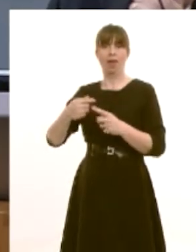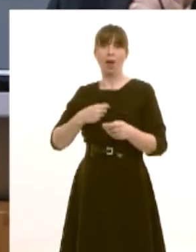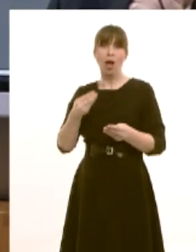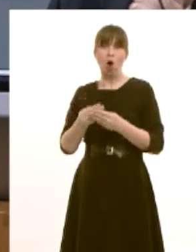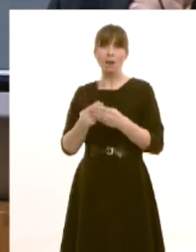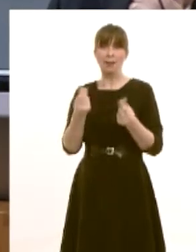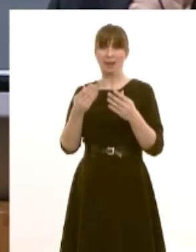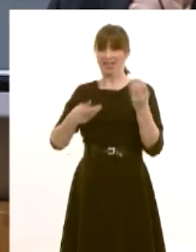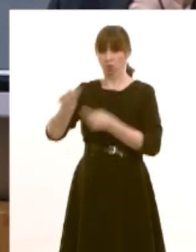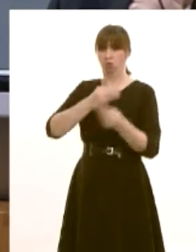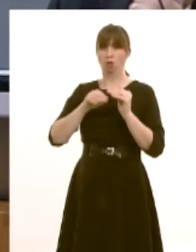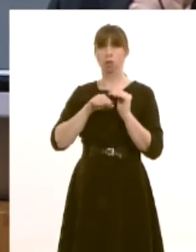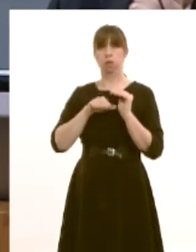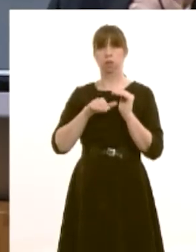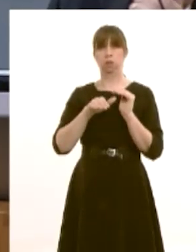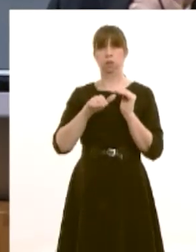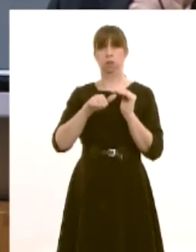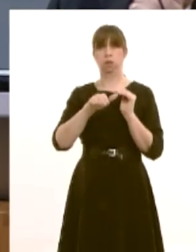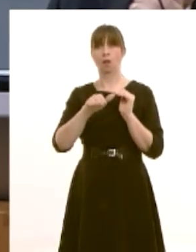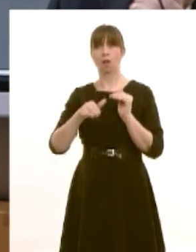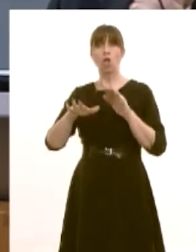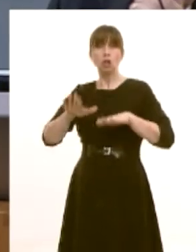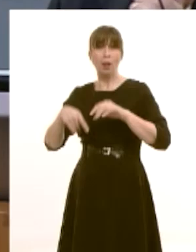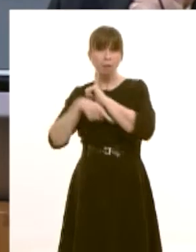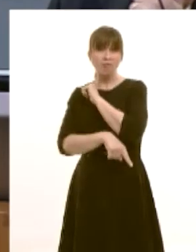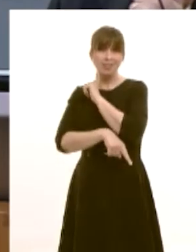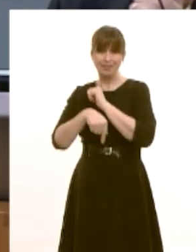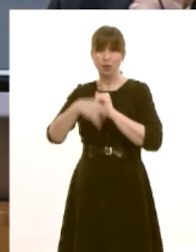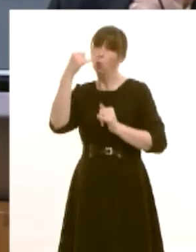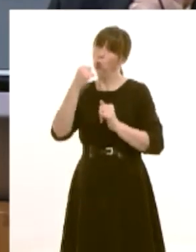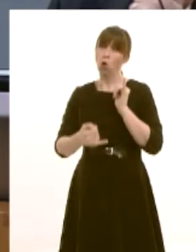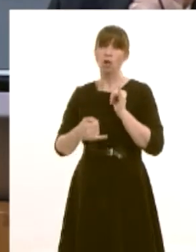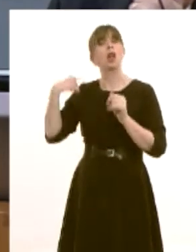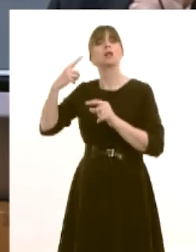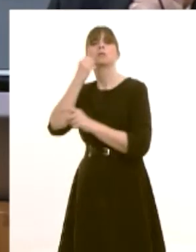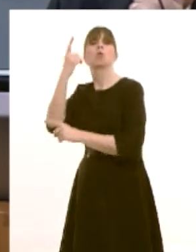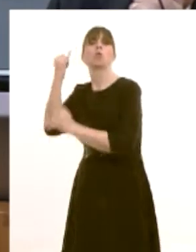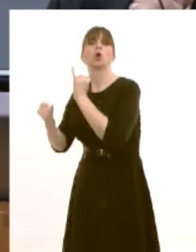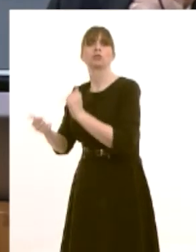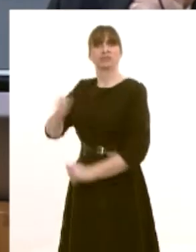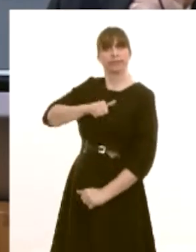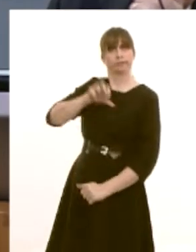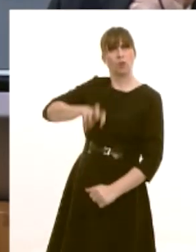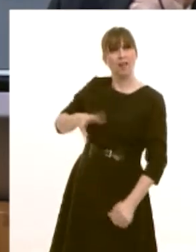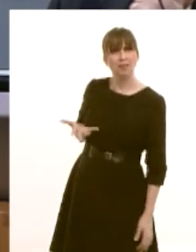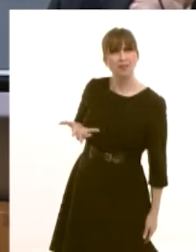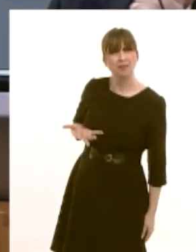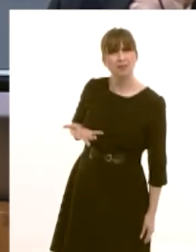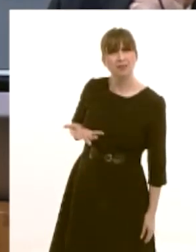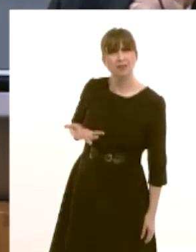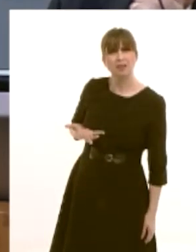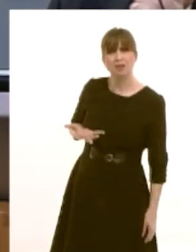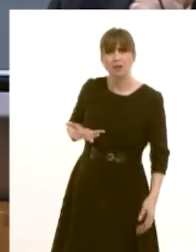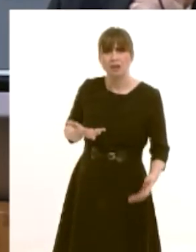in the uk and the highest levels of child poverty outside of london now if this level of delivery